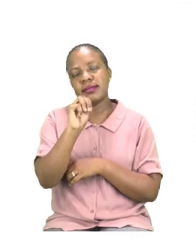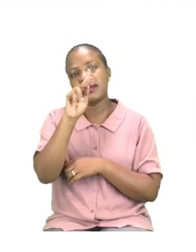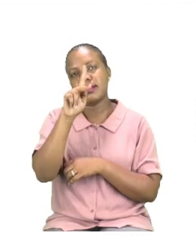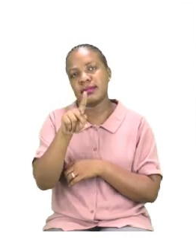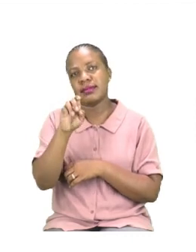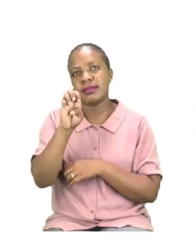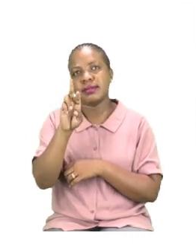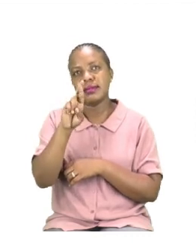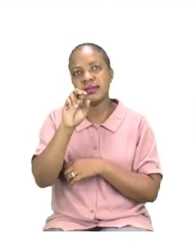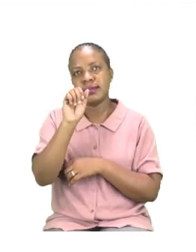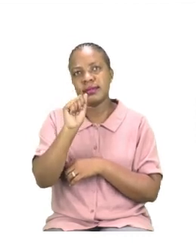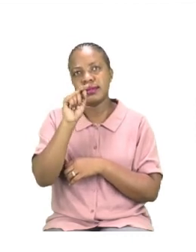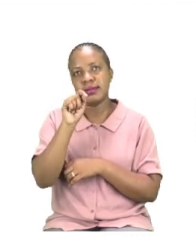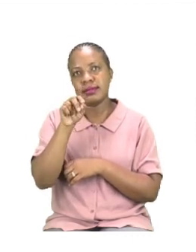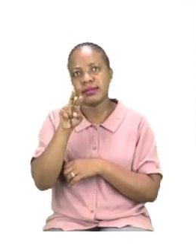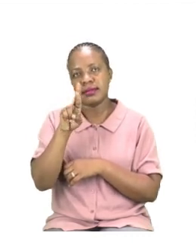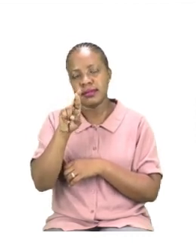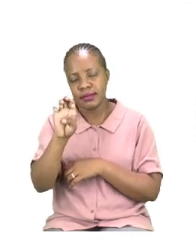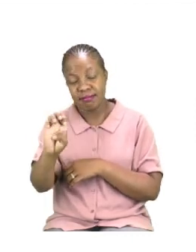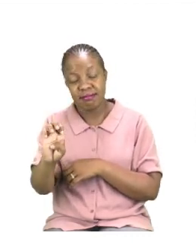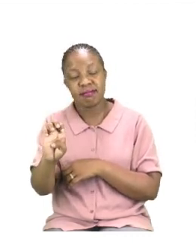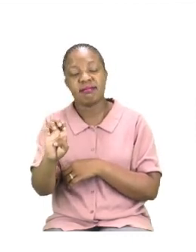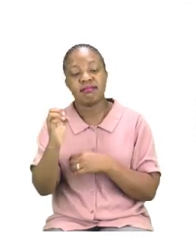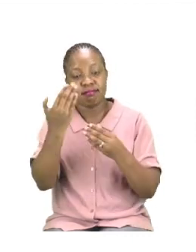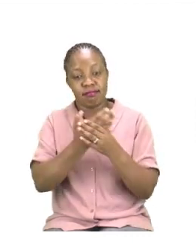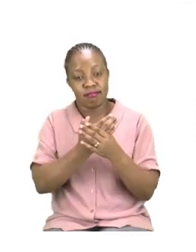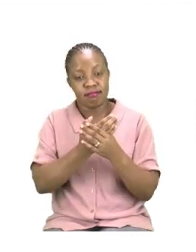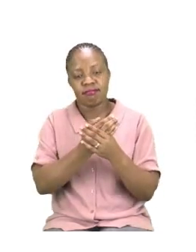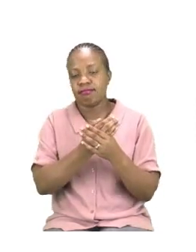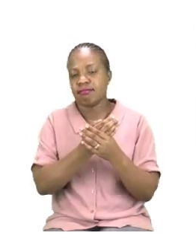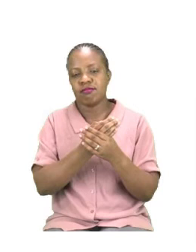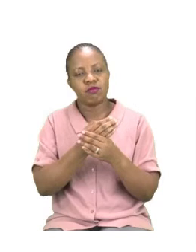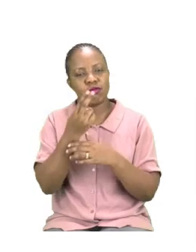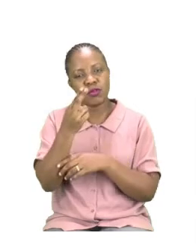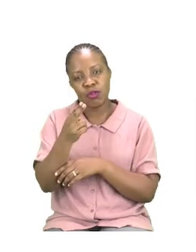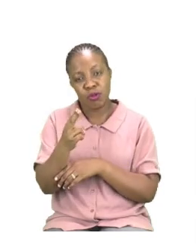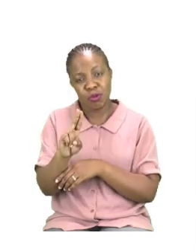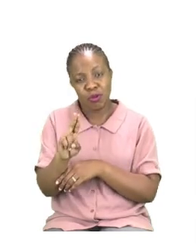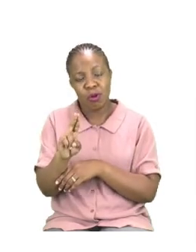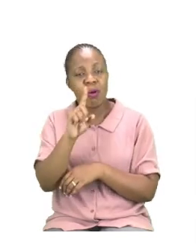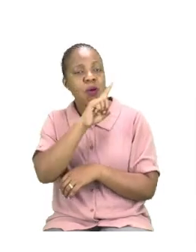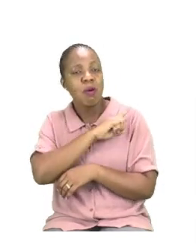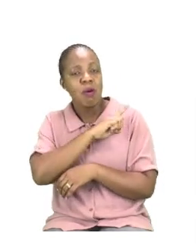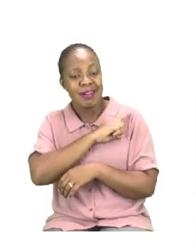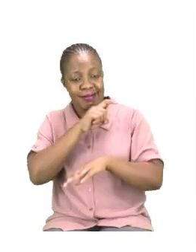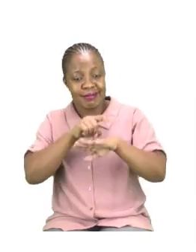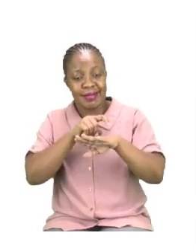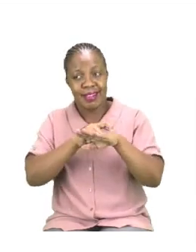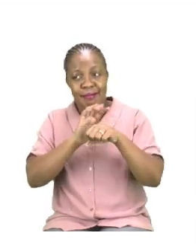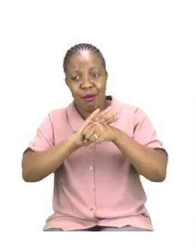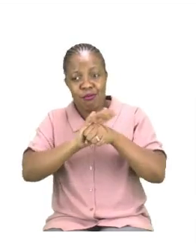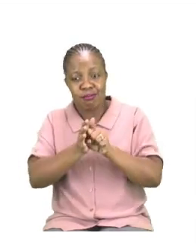since the pandemic started, we all know that we need to get our temperature checked. The